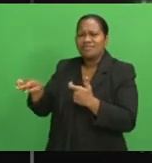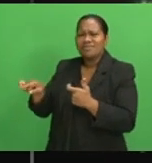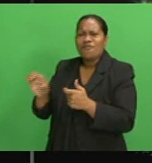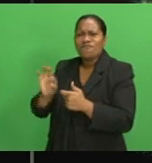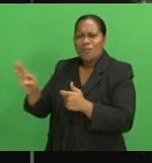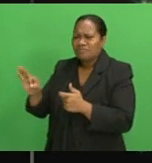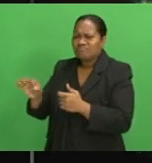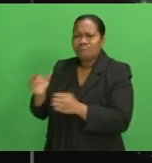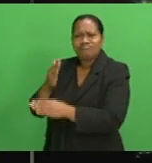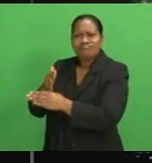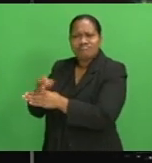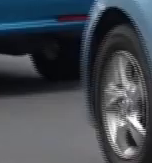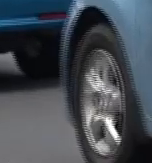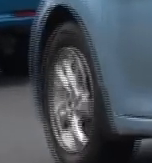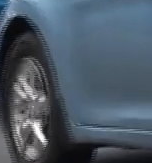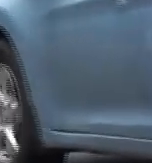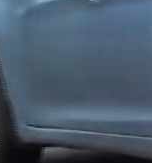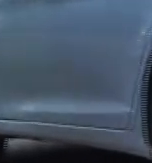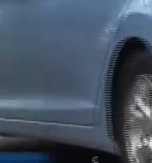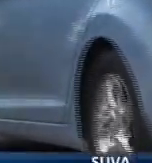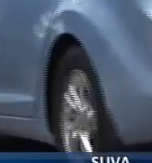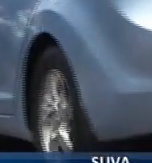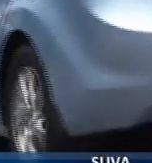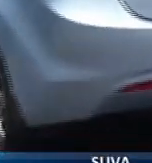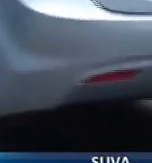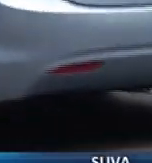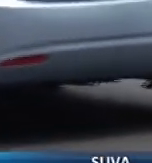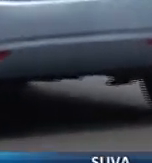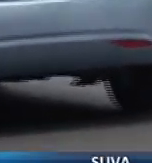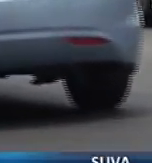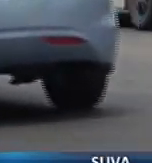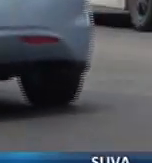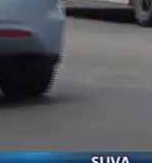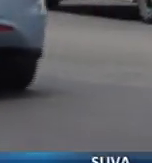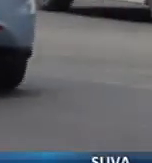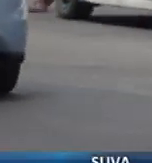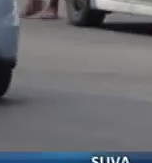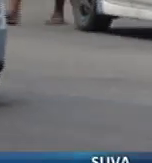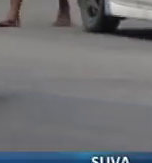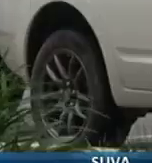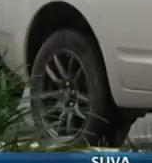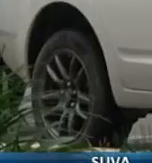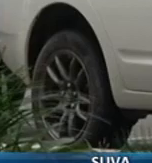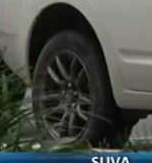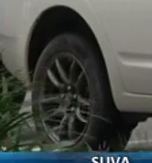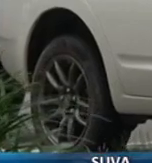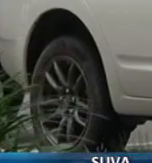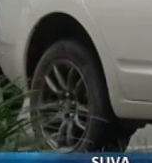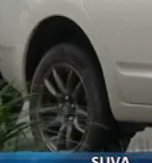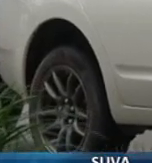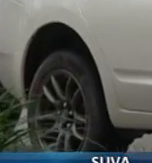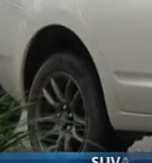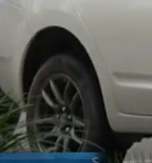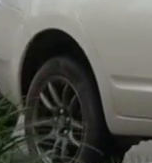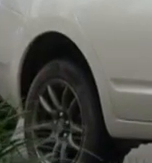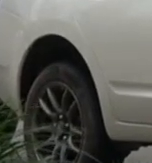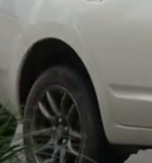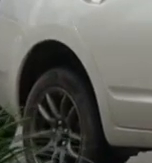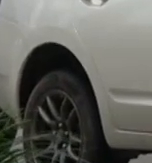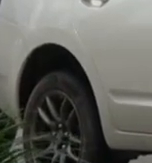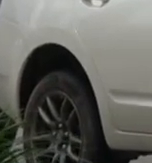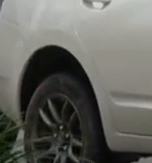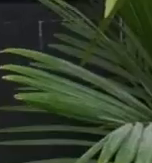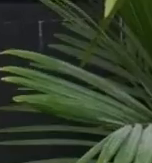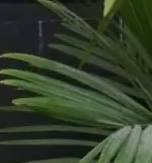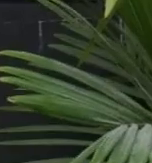Prakash reports. In order to stay in the business, the rental car companies have been forced to forego bonds on rented